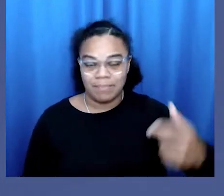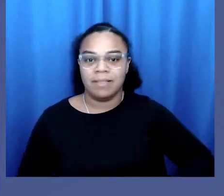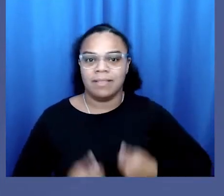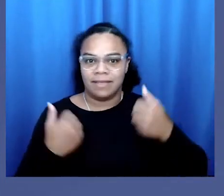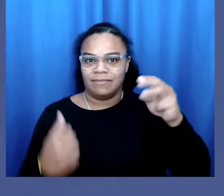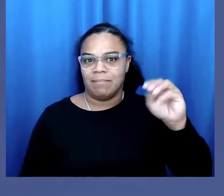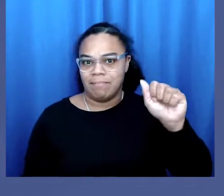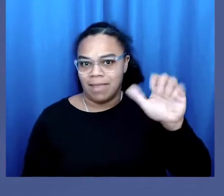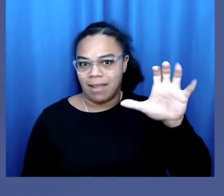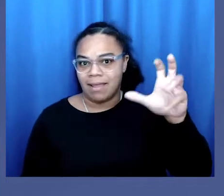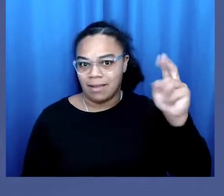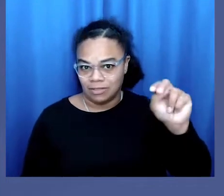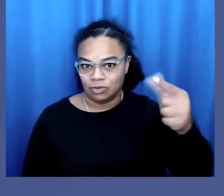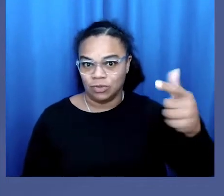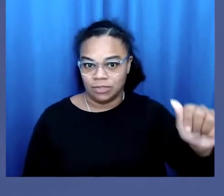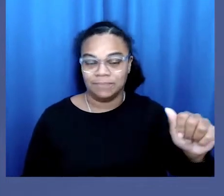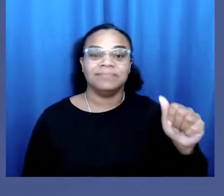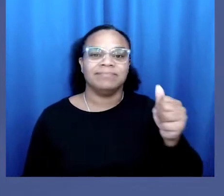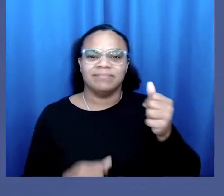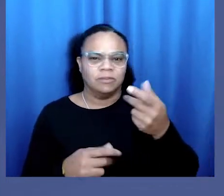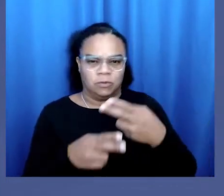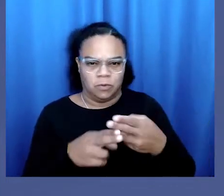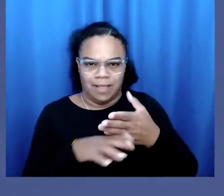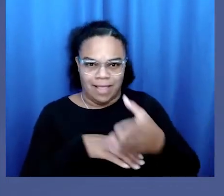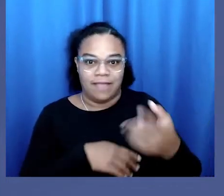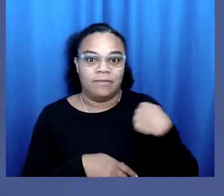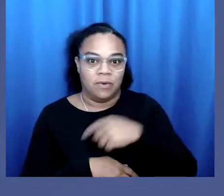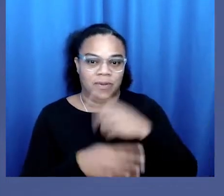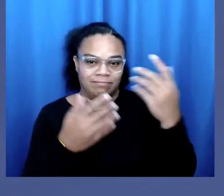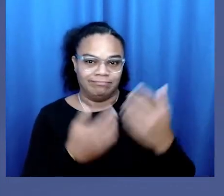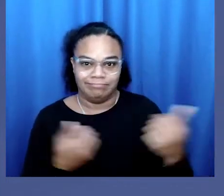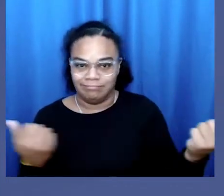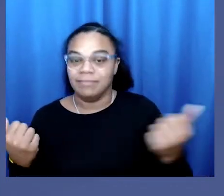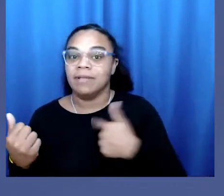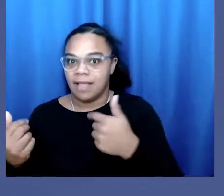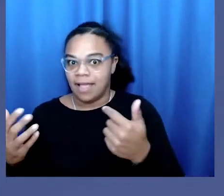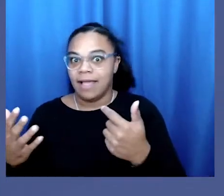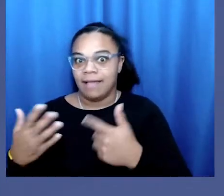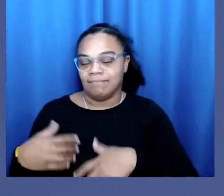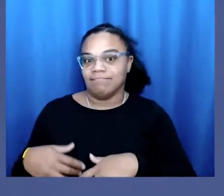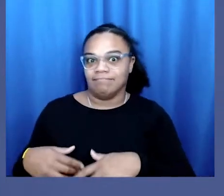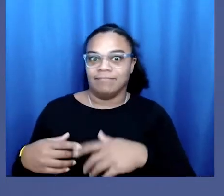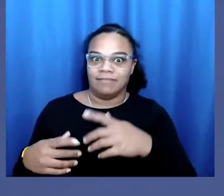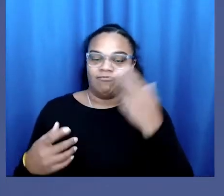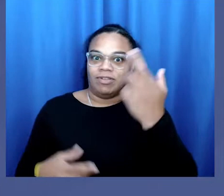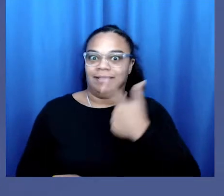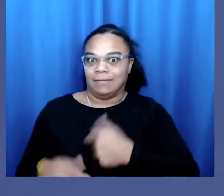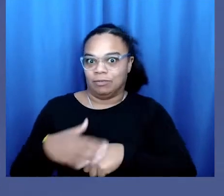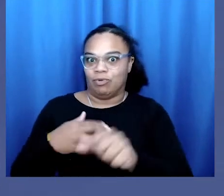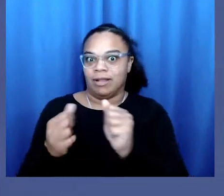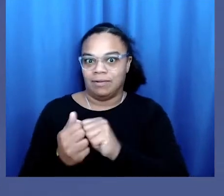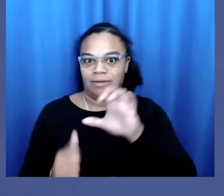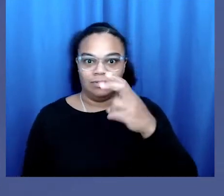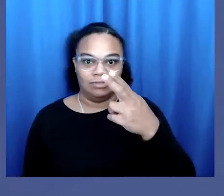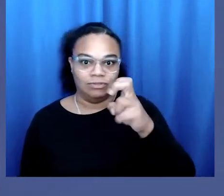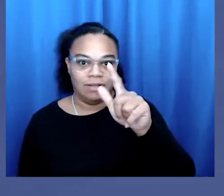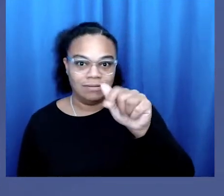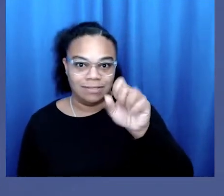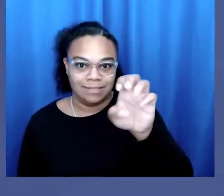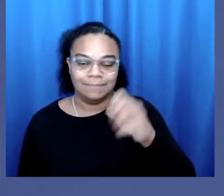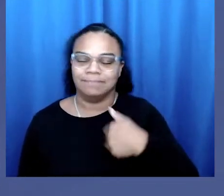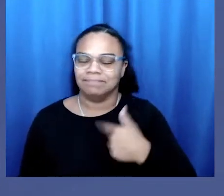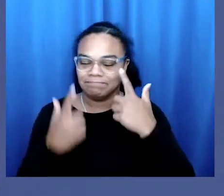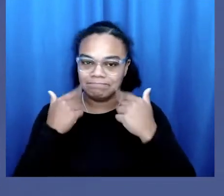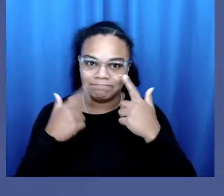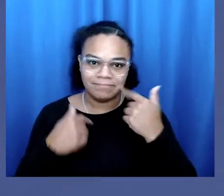Macon, Georgia. Soon after we parted ways with Chelsea, I found out that I was pregnant. I cried. I did not want to